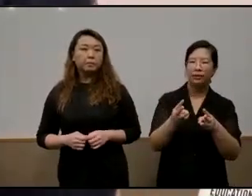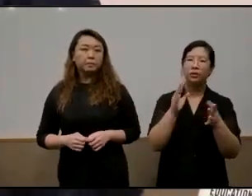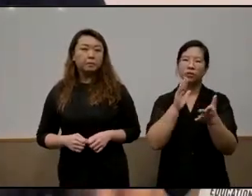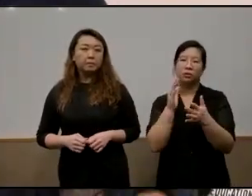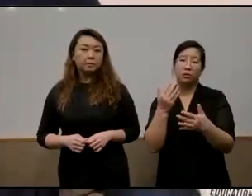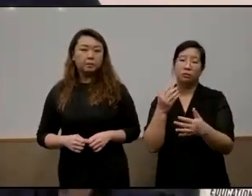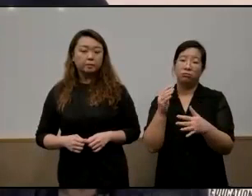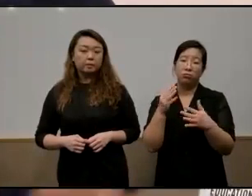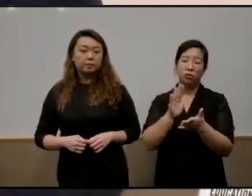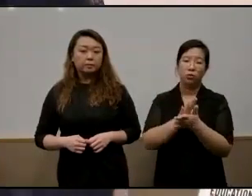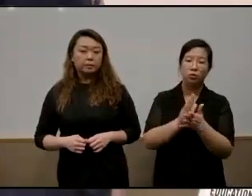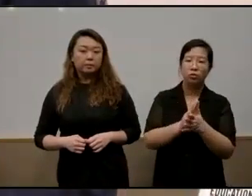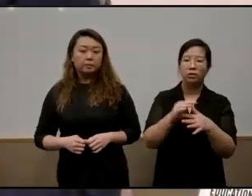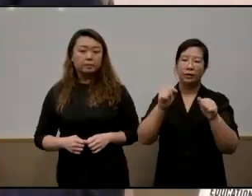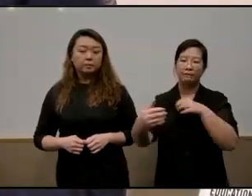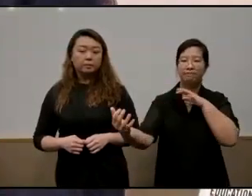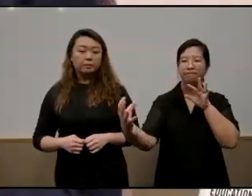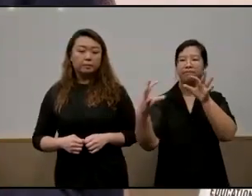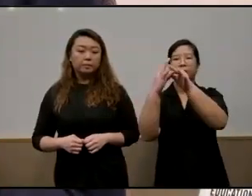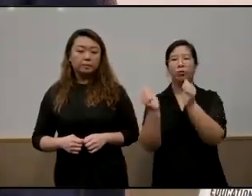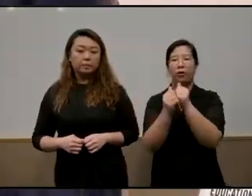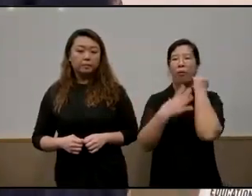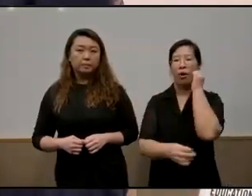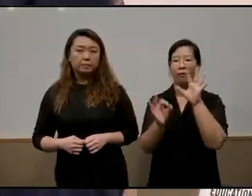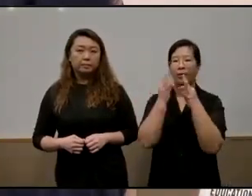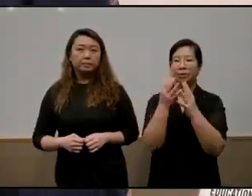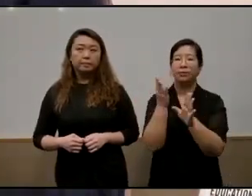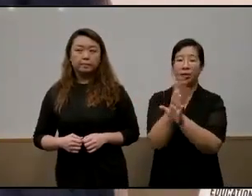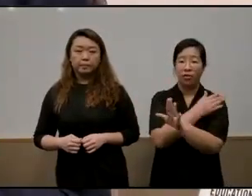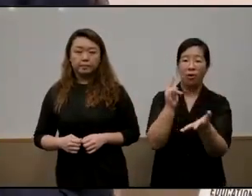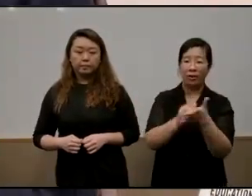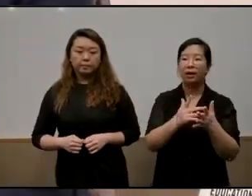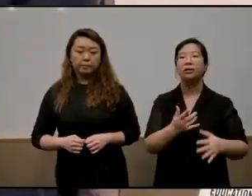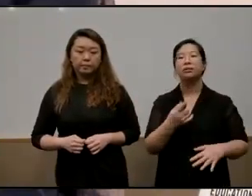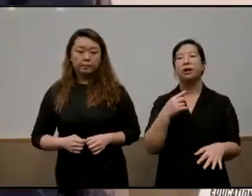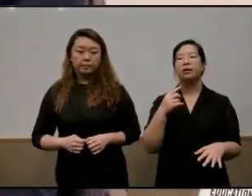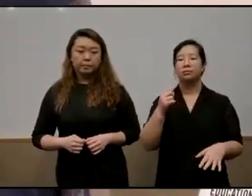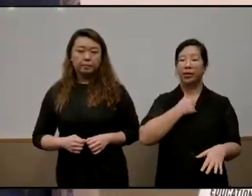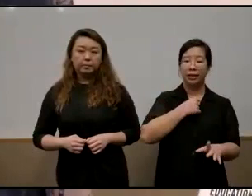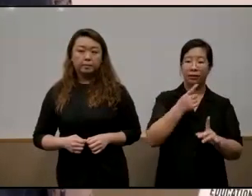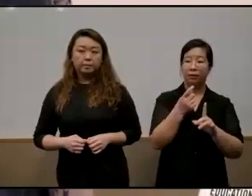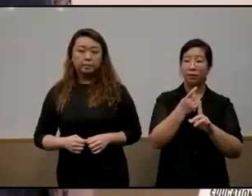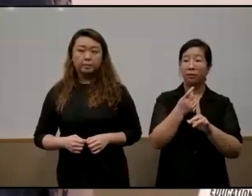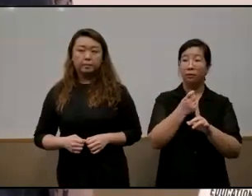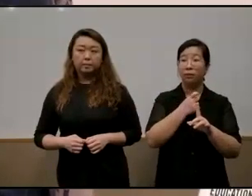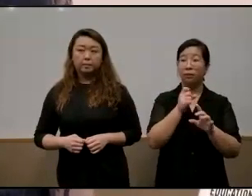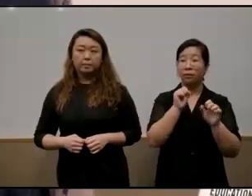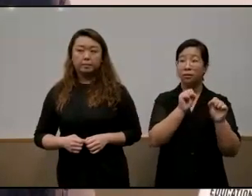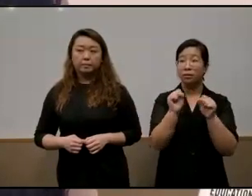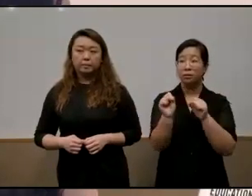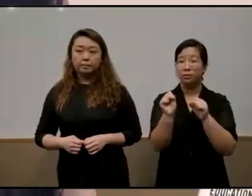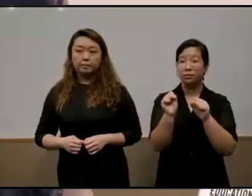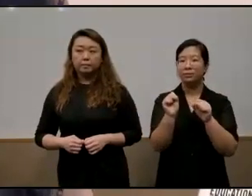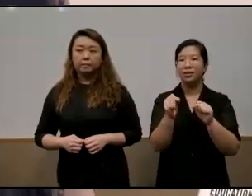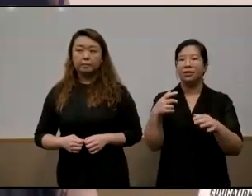um before i do that um having come from the system recently and uh having